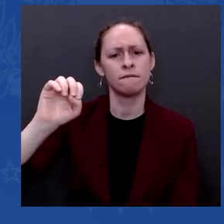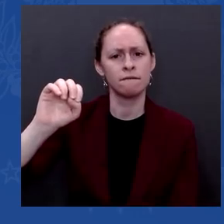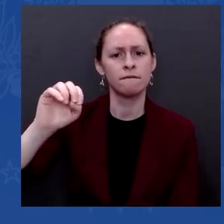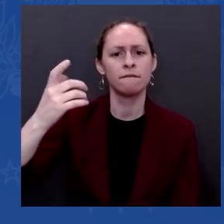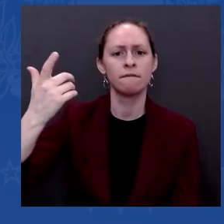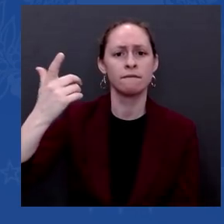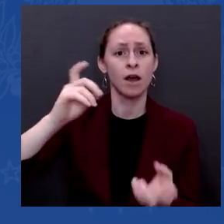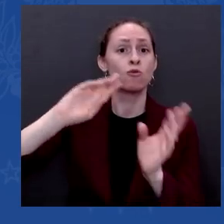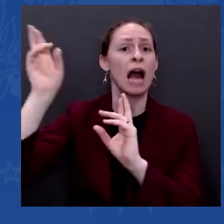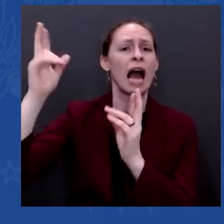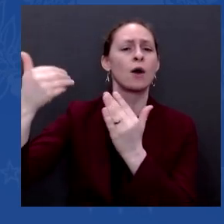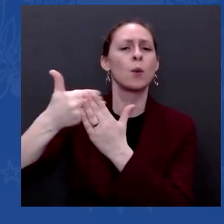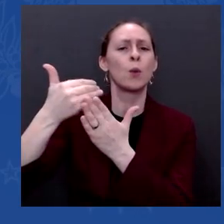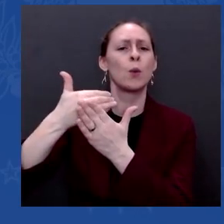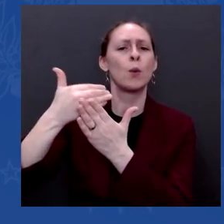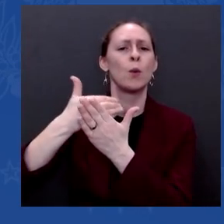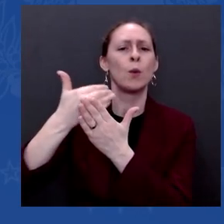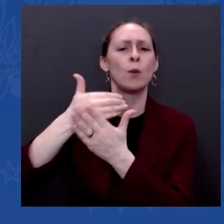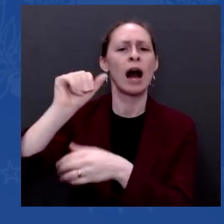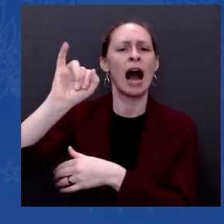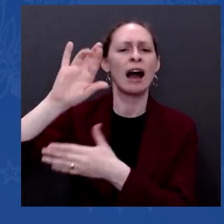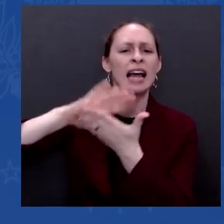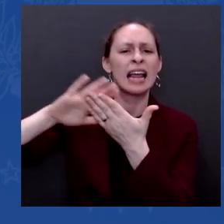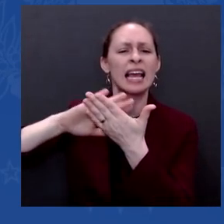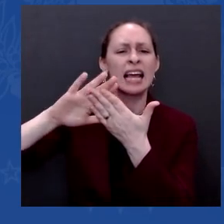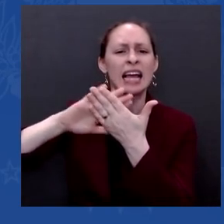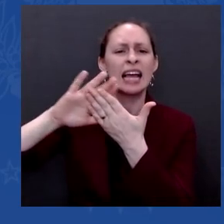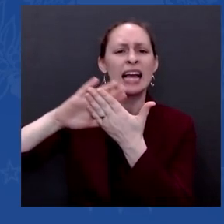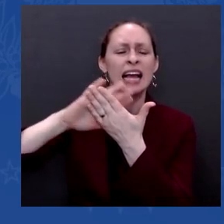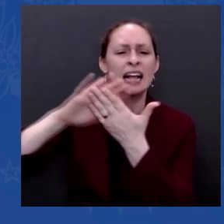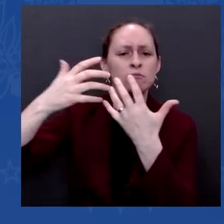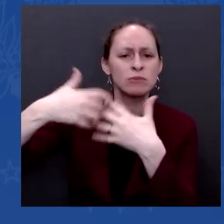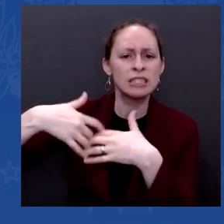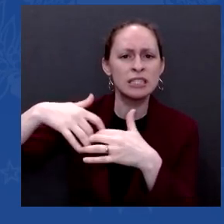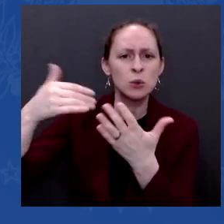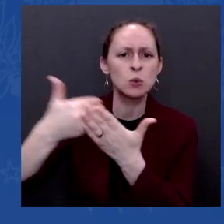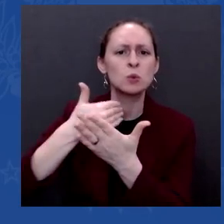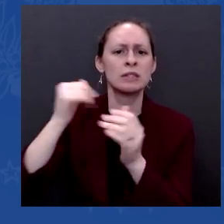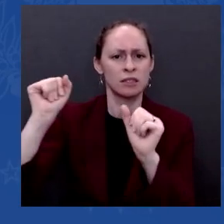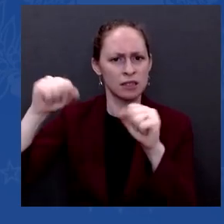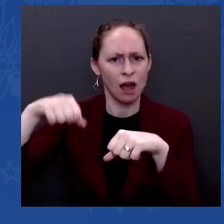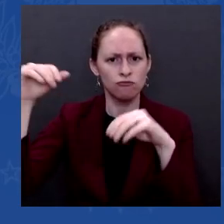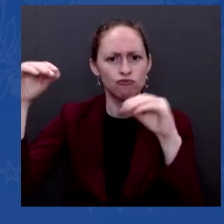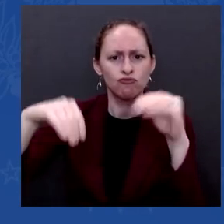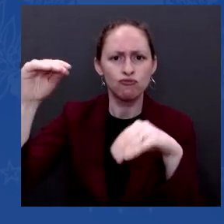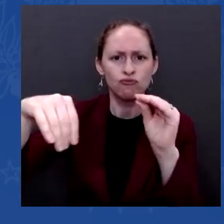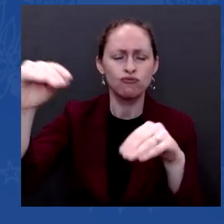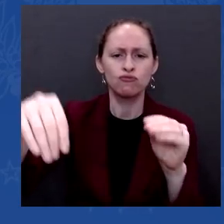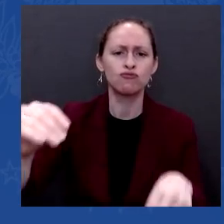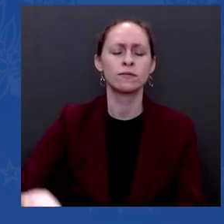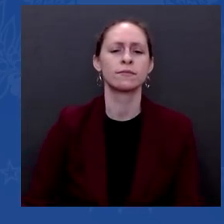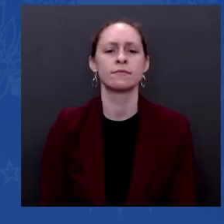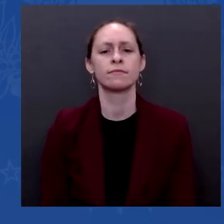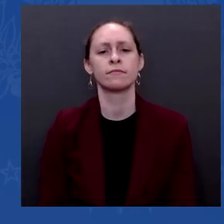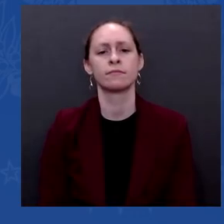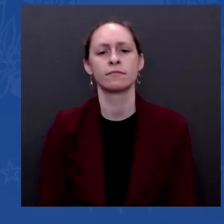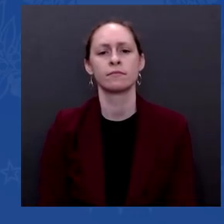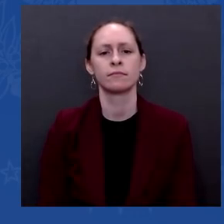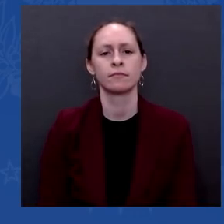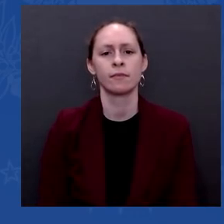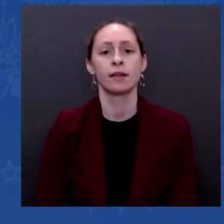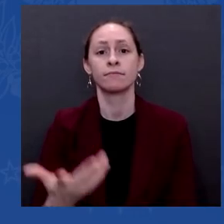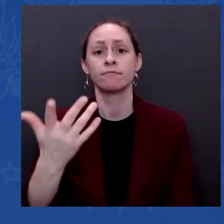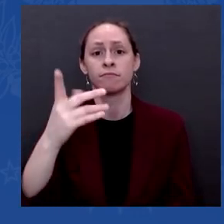laboratories. And I mean, the laboratories kids go to, to go to the bathroom, uh, cafeterias,